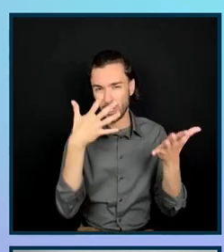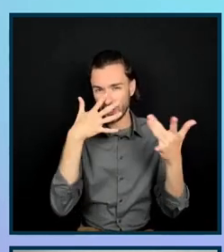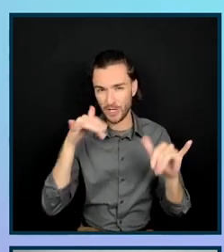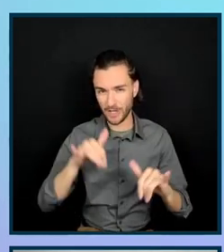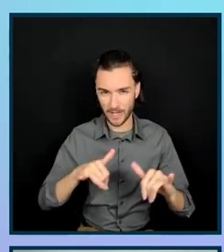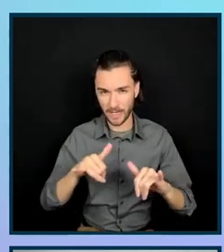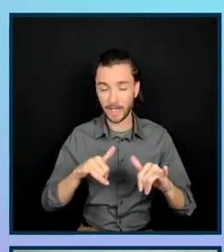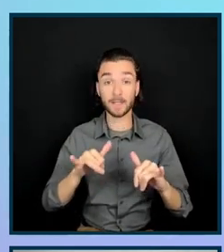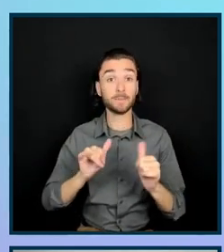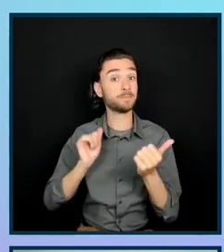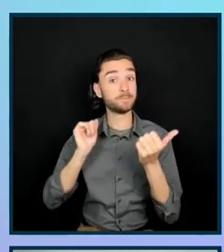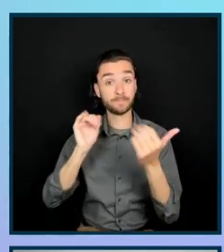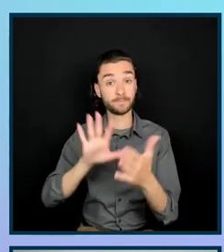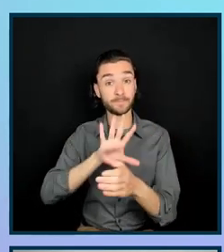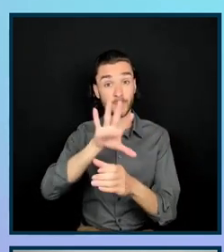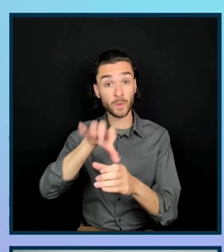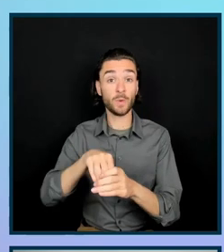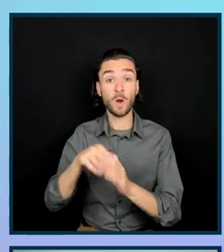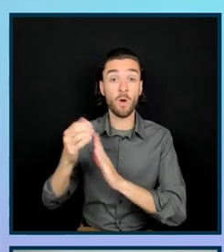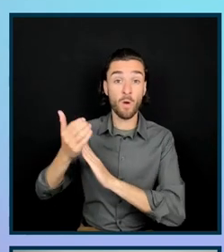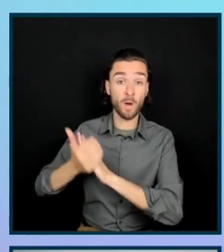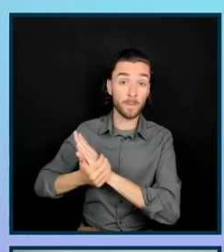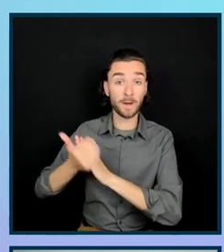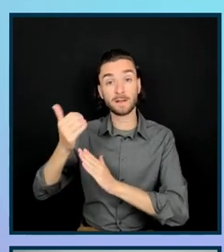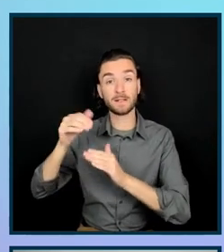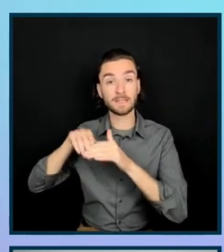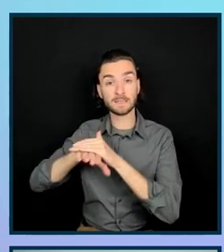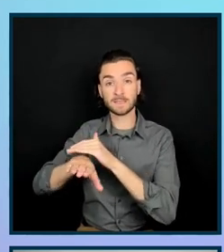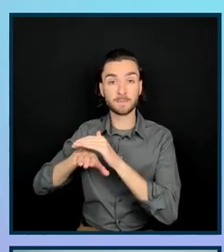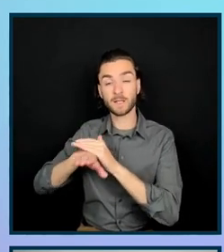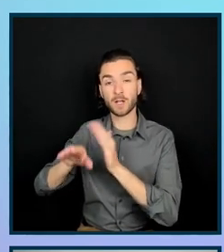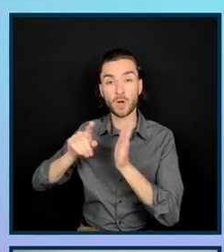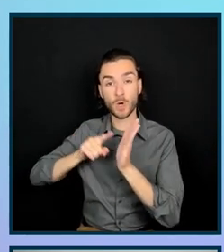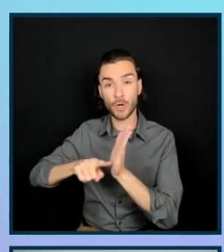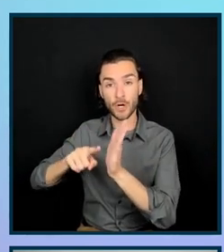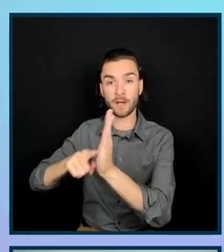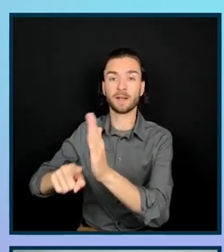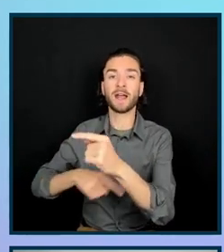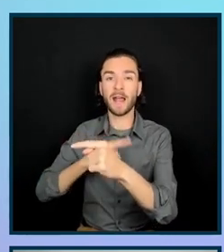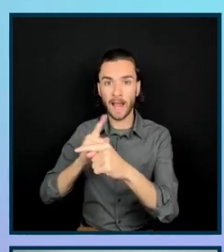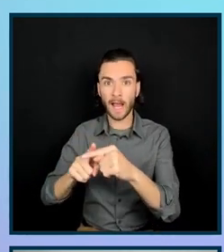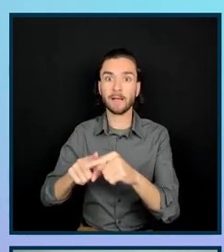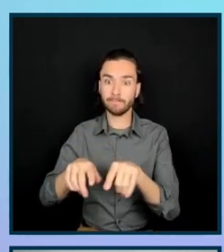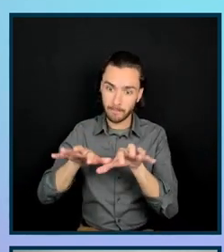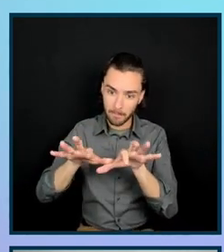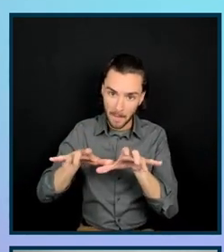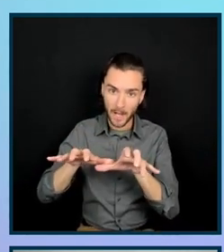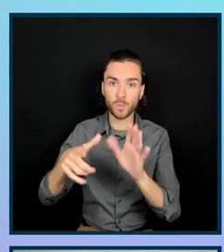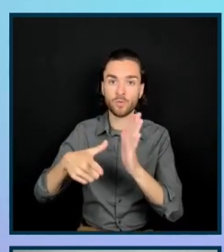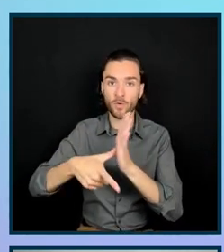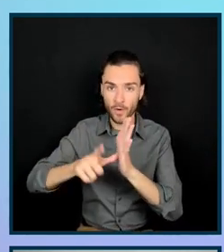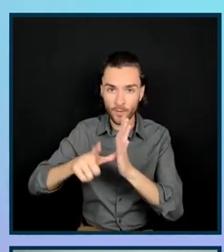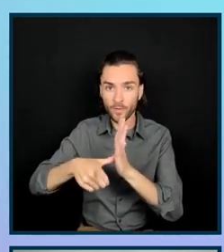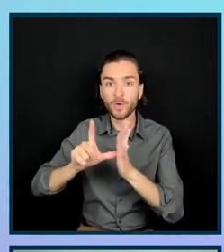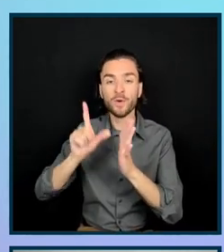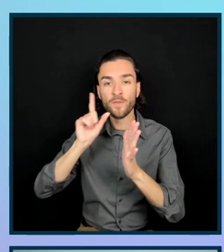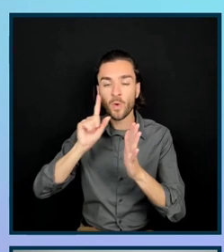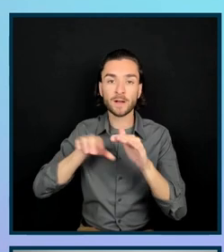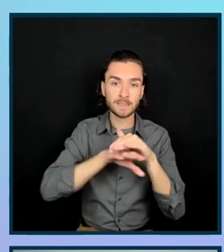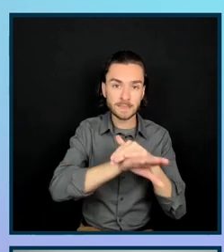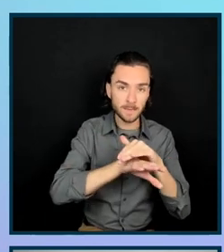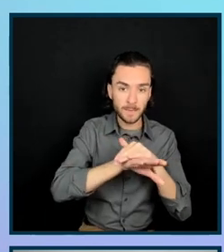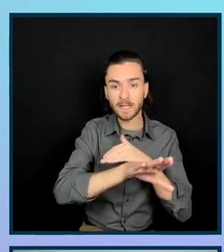approach consisted of an automated accessibility audit and manual review of the site for accessibility and usability